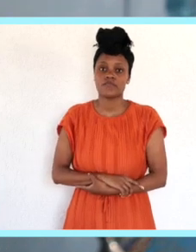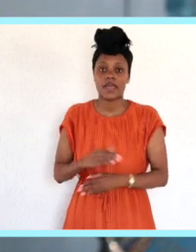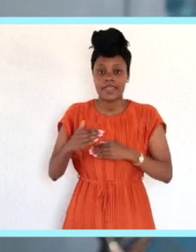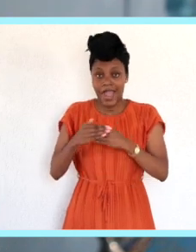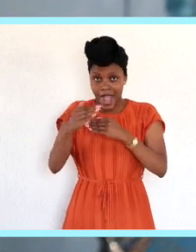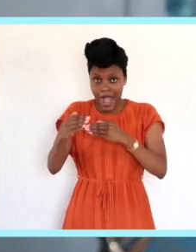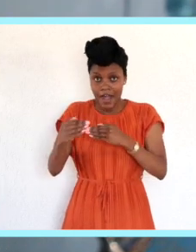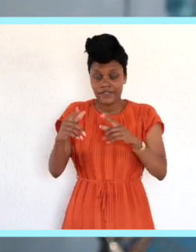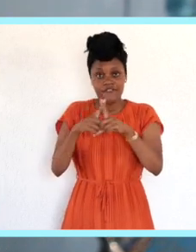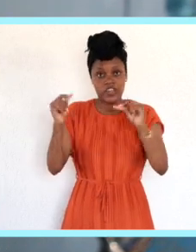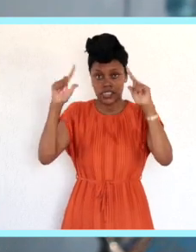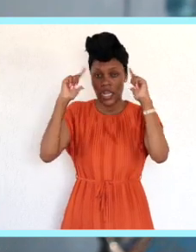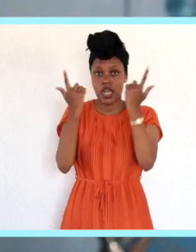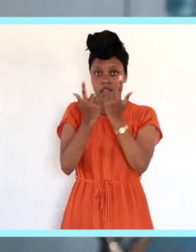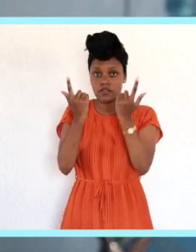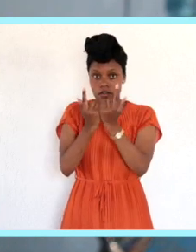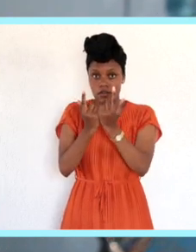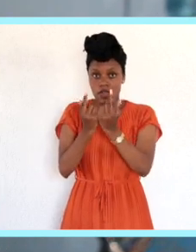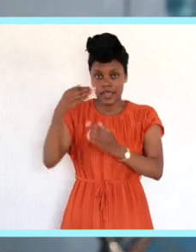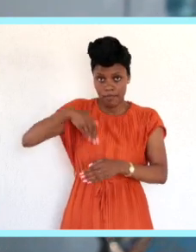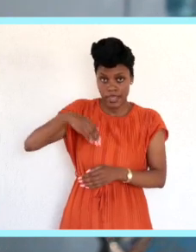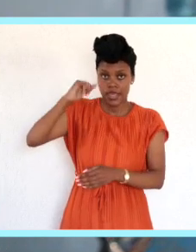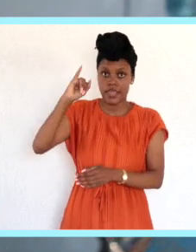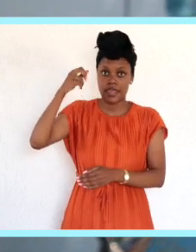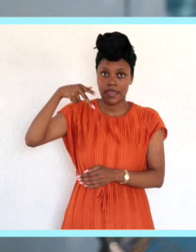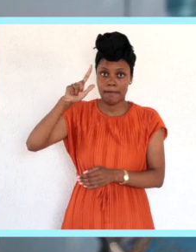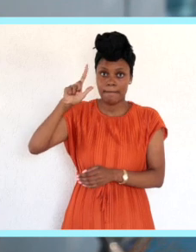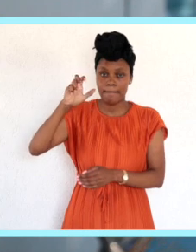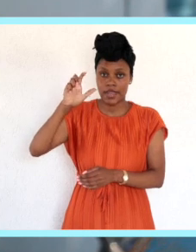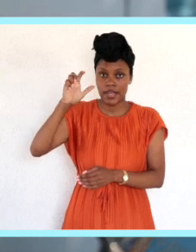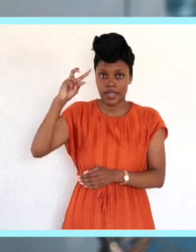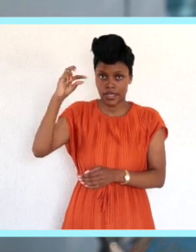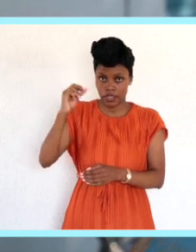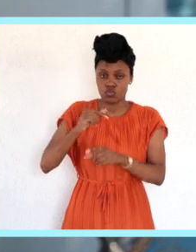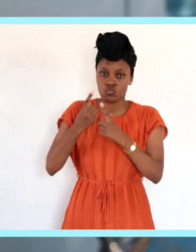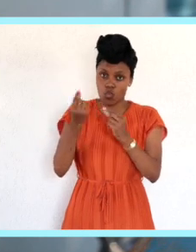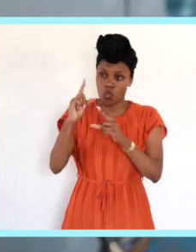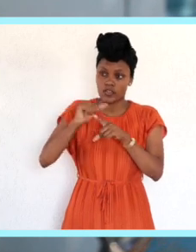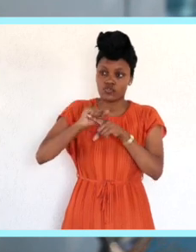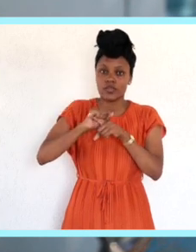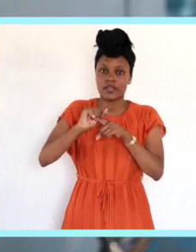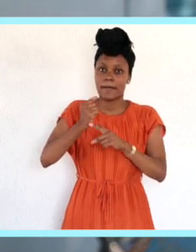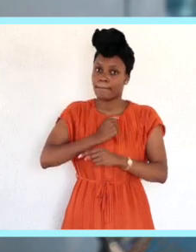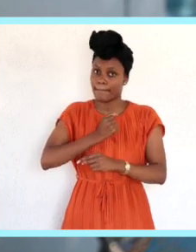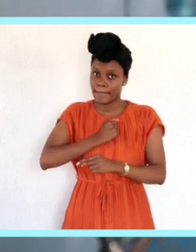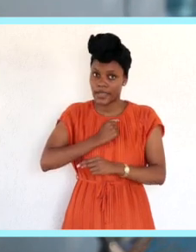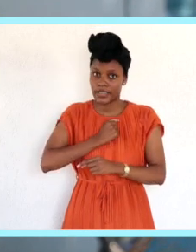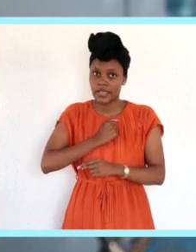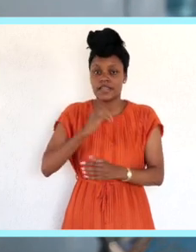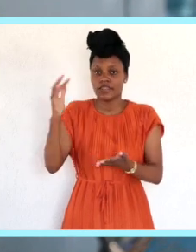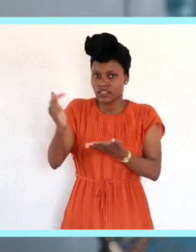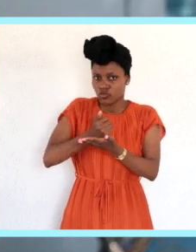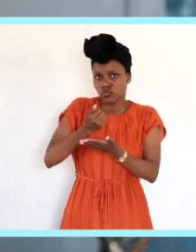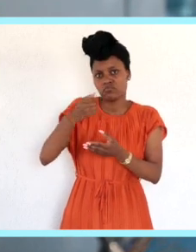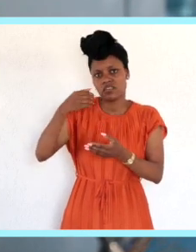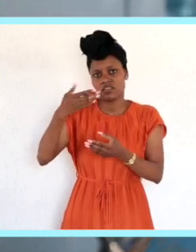then after my learnership was done, I came here at Ipelechen Transport to do my practicals. And then that's